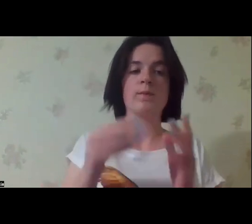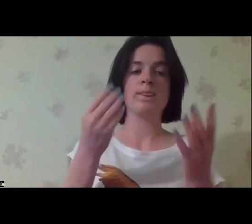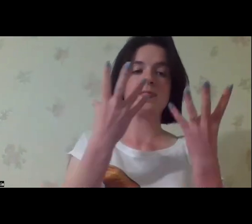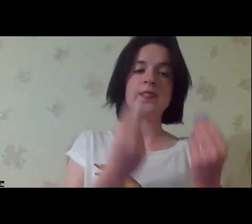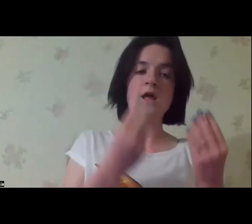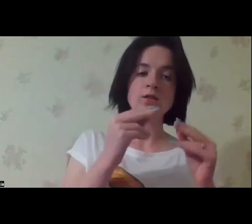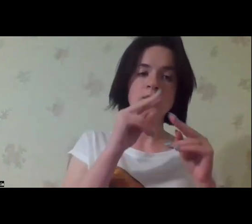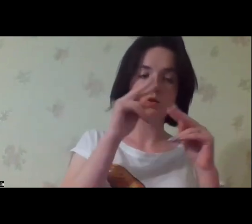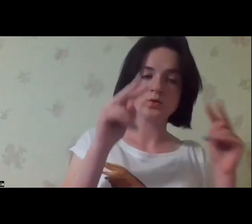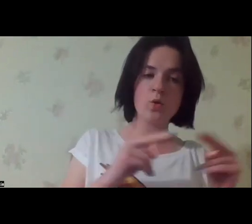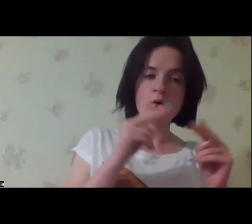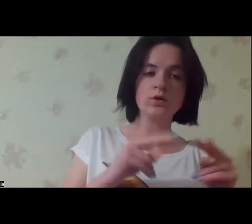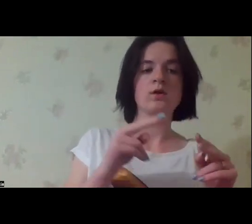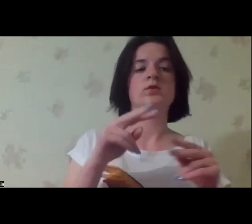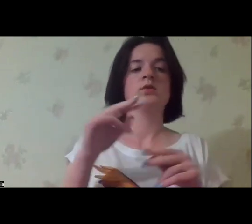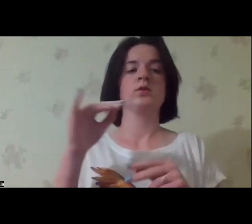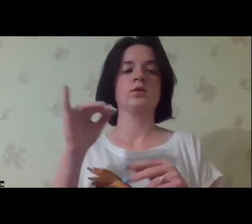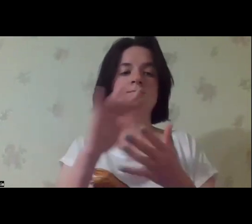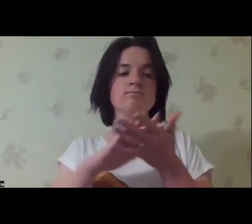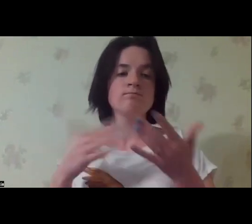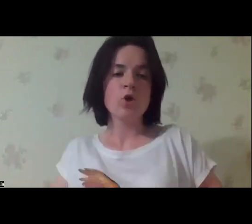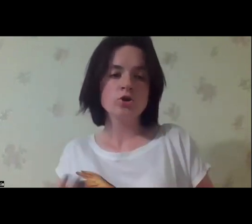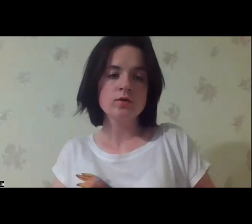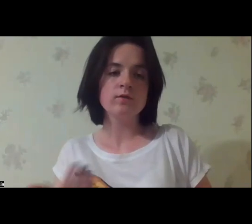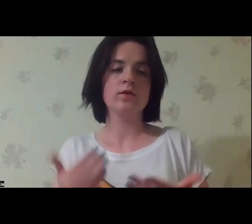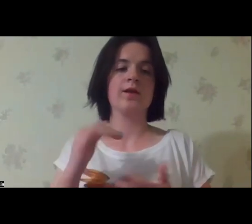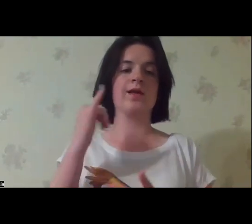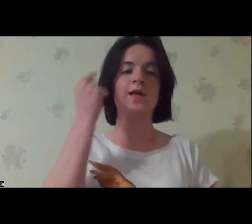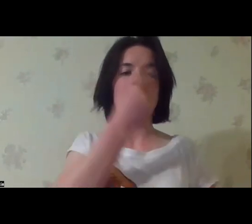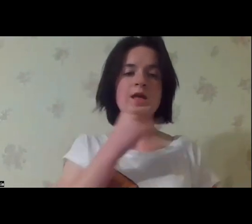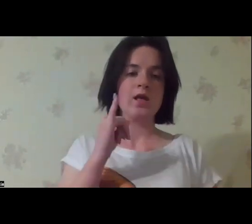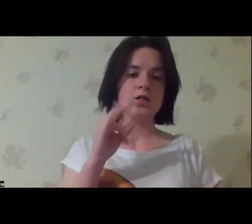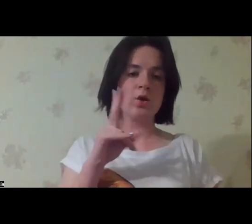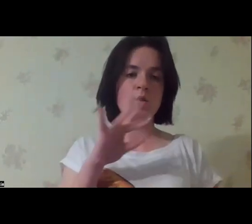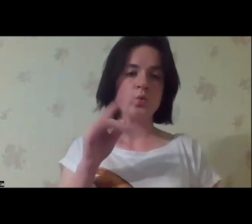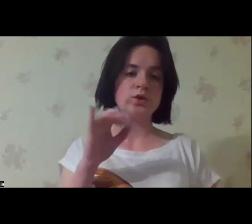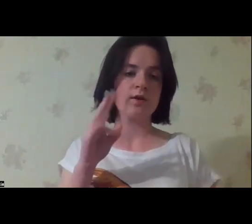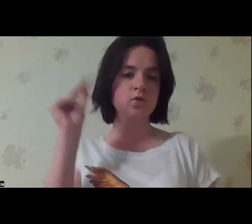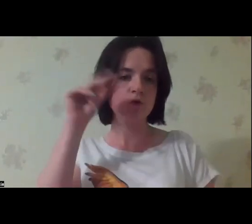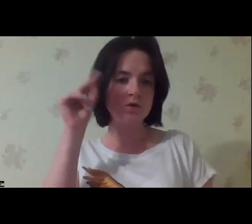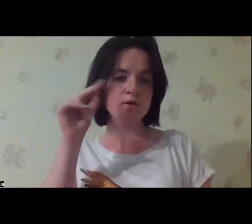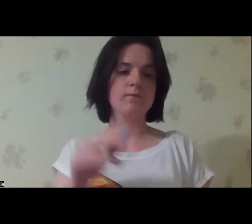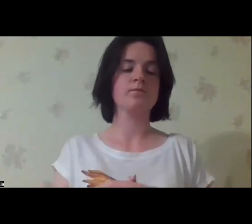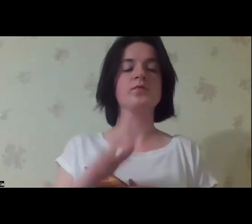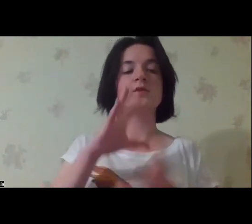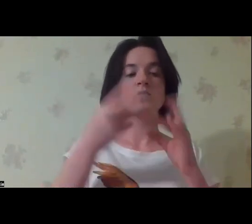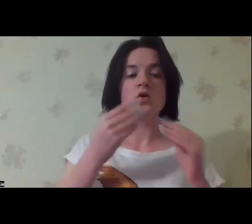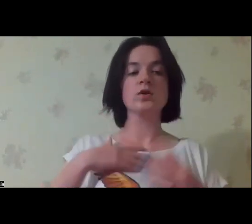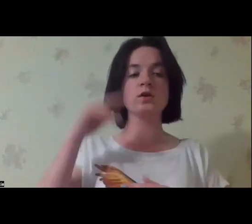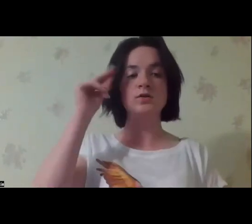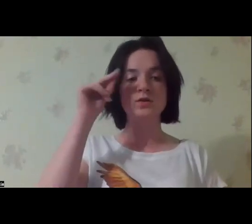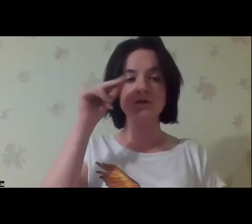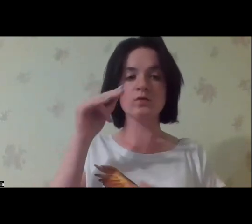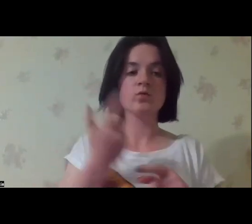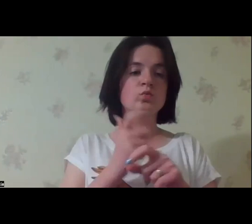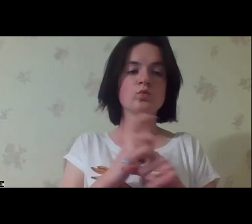like daycare, like assisted living, like the supervision during the